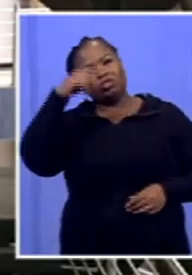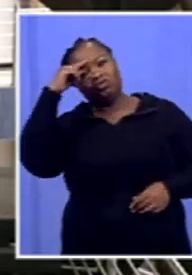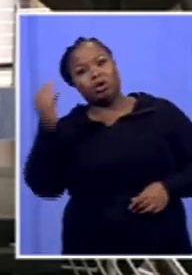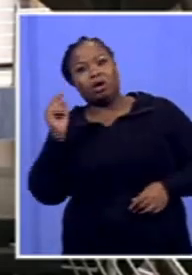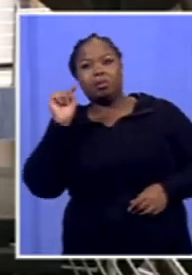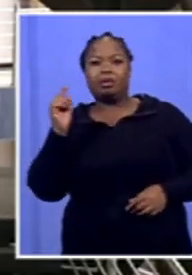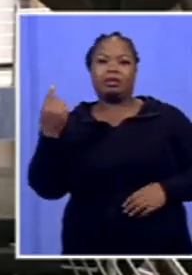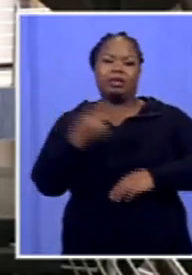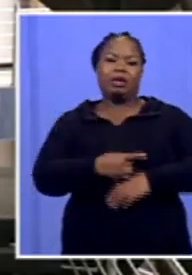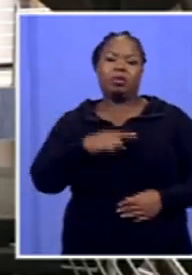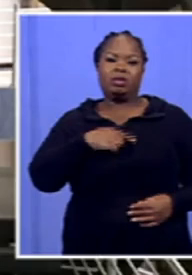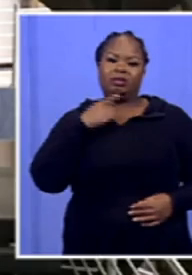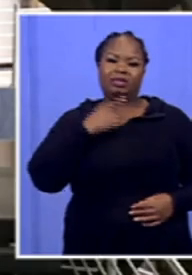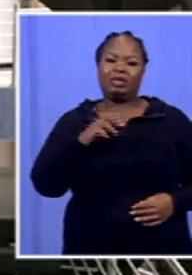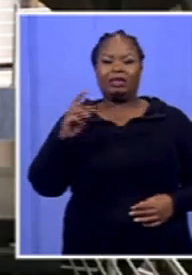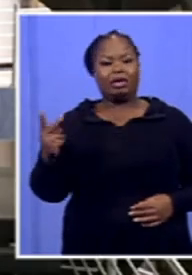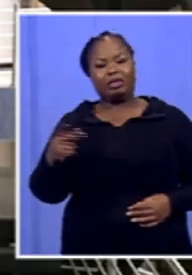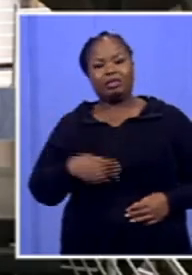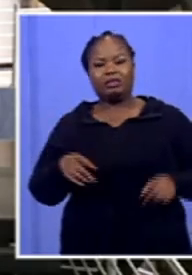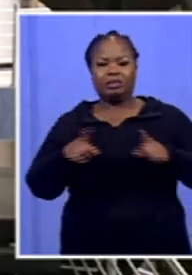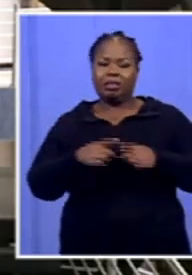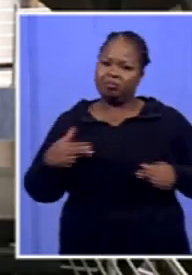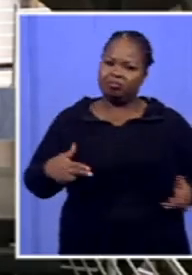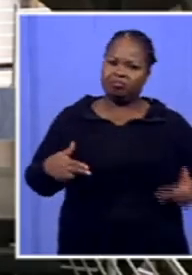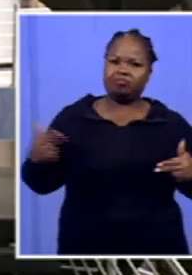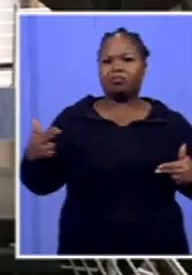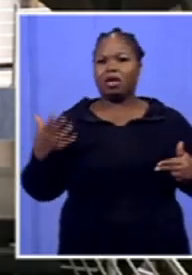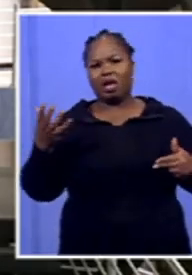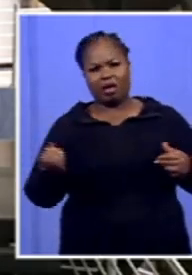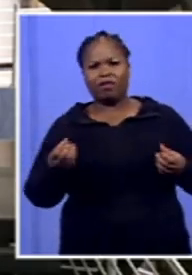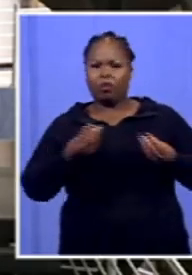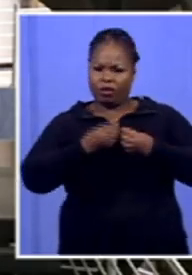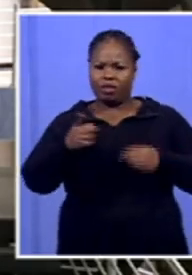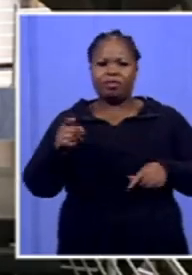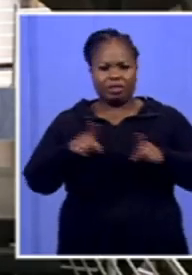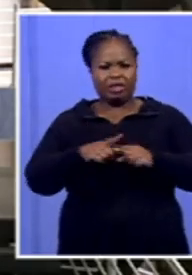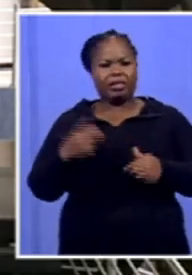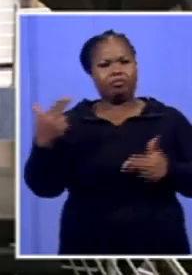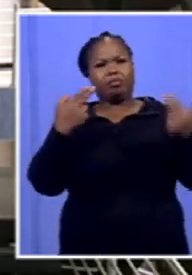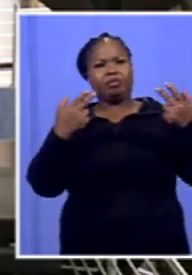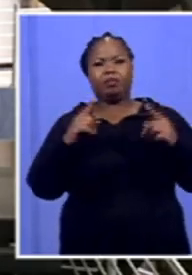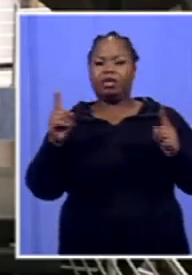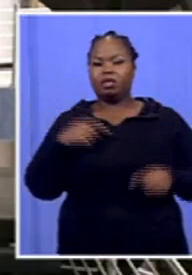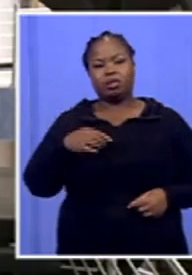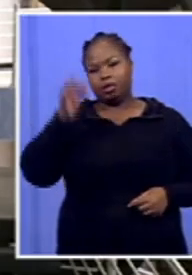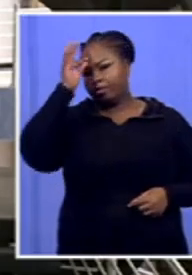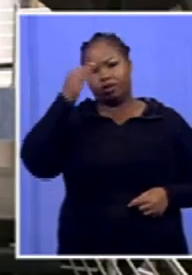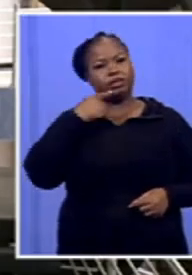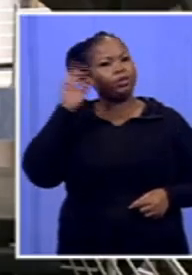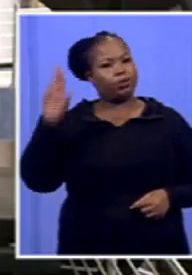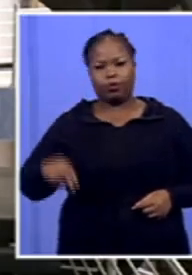the day. He said that they were drunk and some of them also had firearms with them. And they were also firing at them. But the police have denied that,